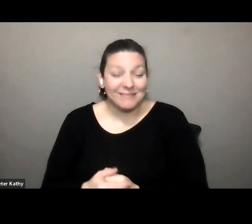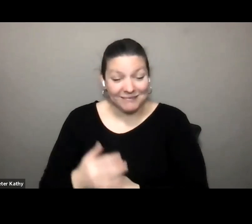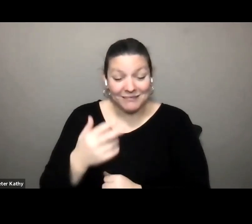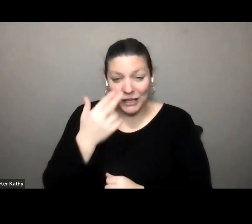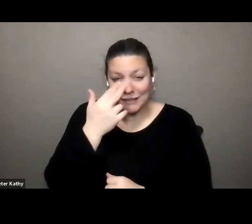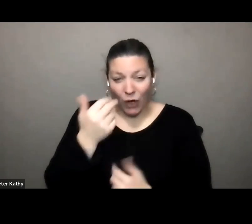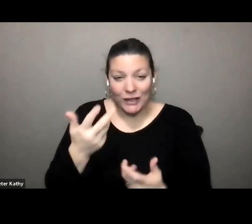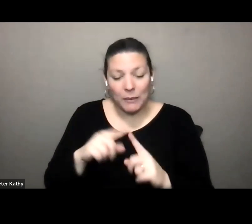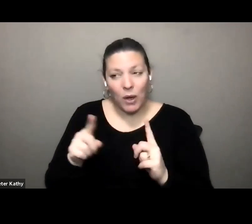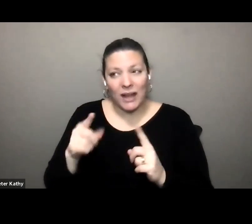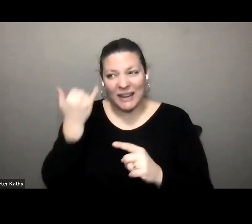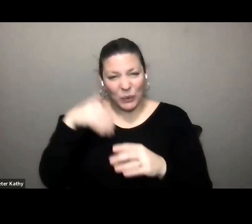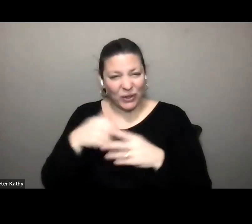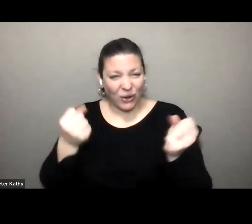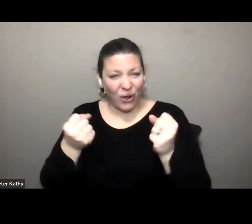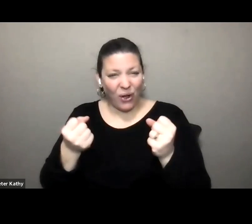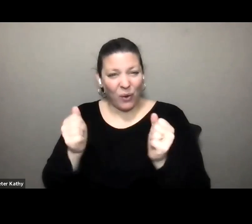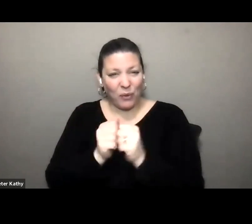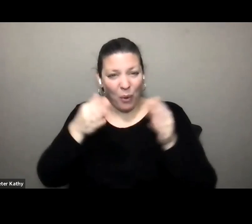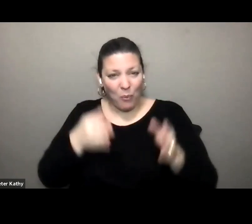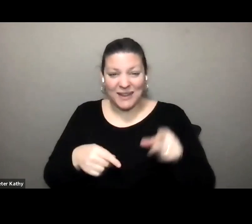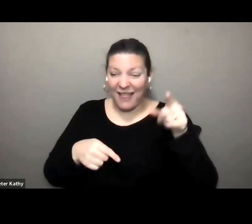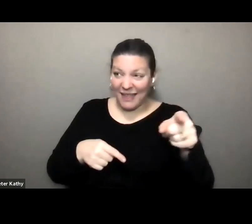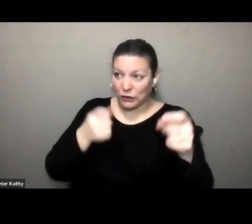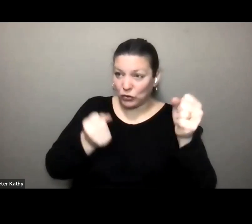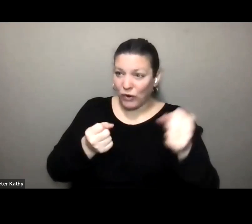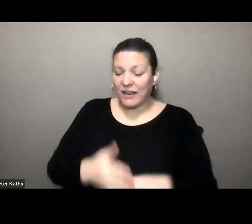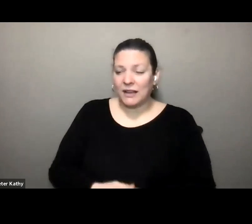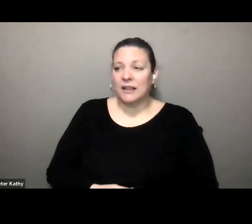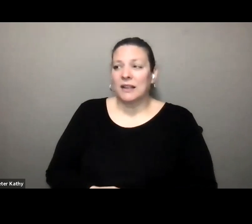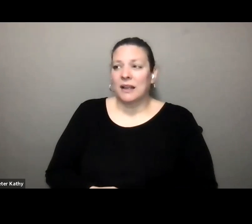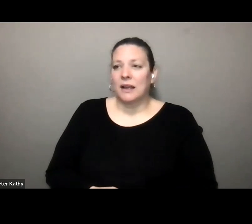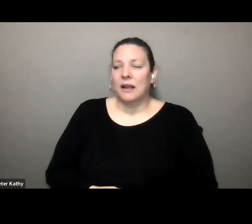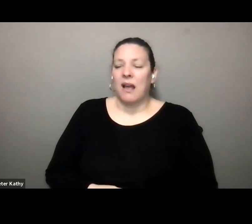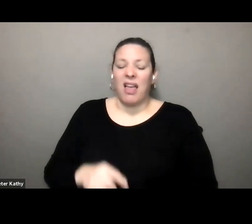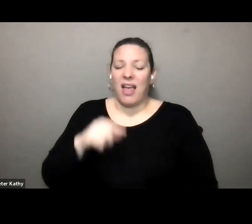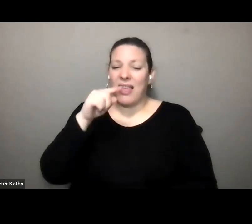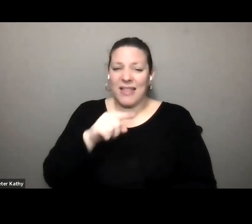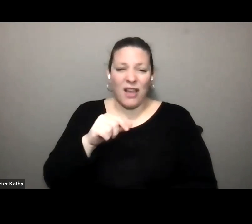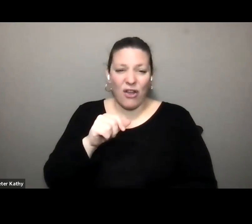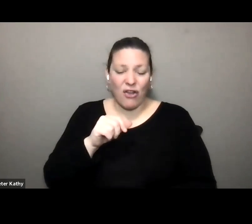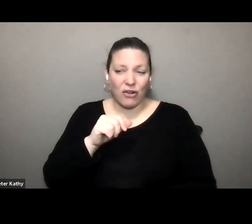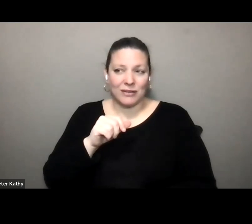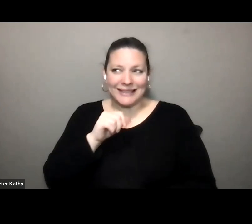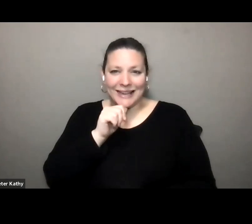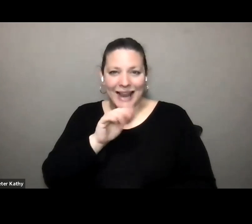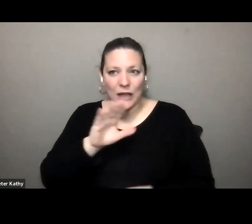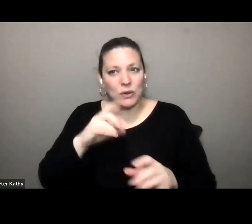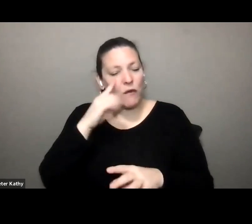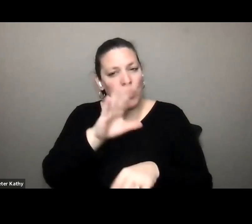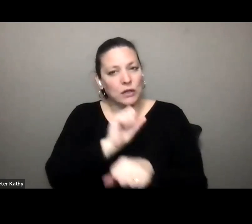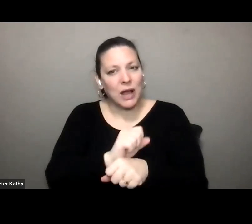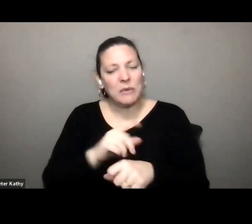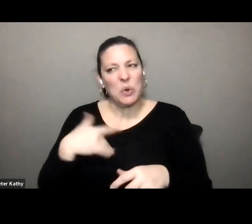a car with somebody and they're driving you and it's not their job they're just doing it to be nice you're kind of beholden to that person you have to talk to them